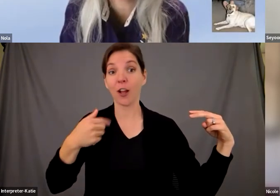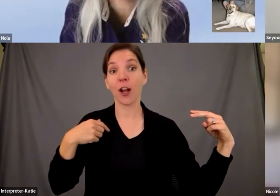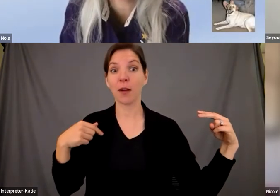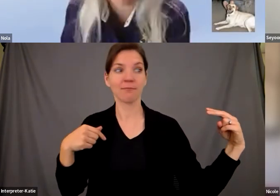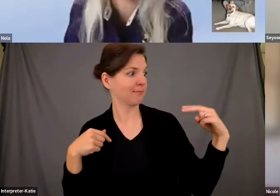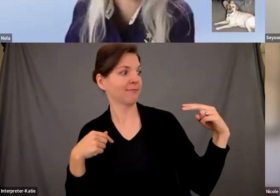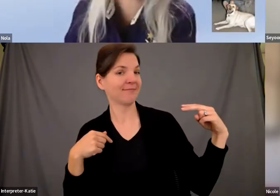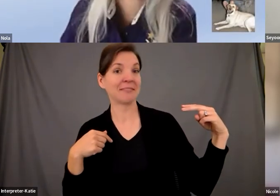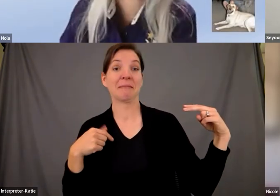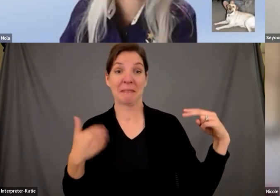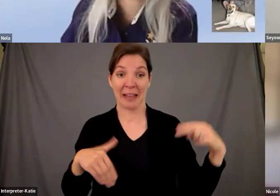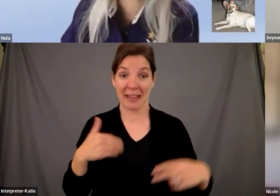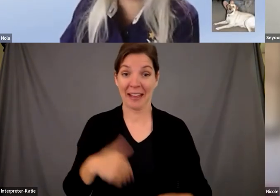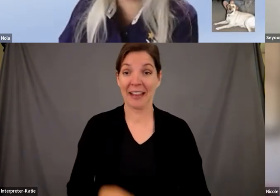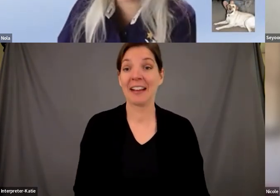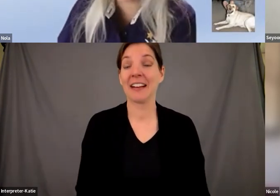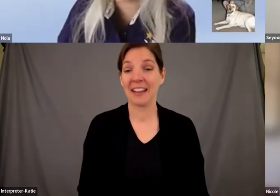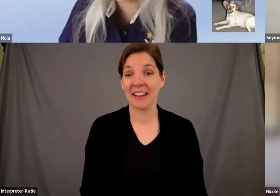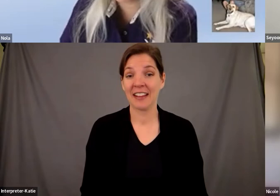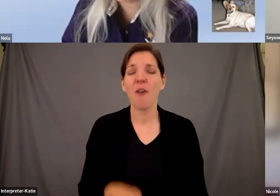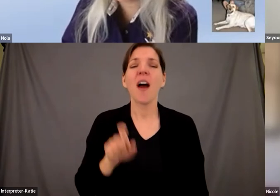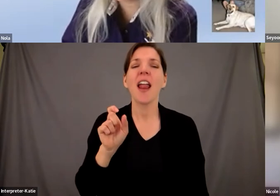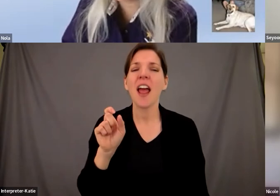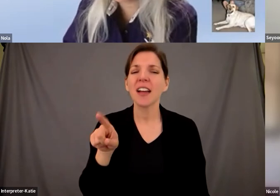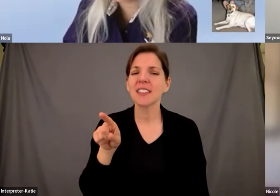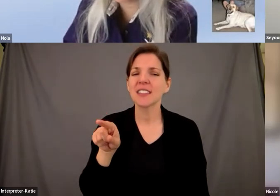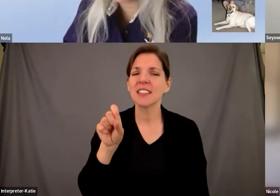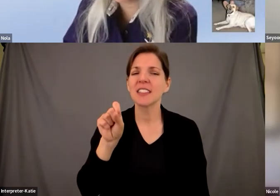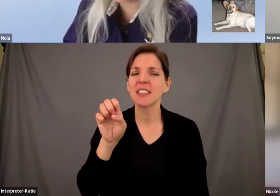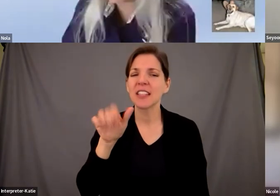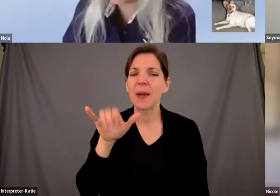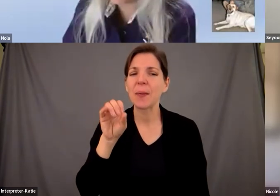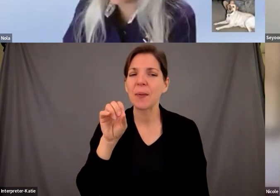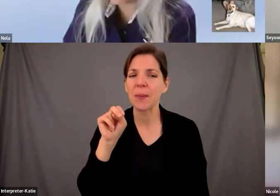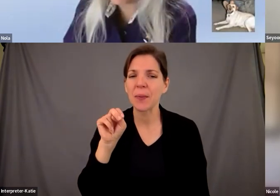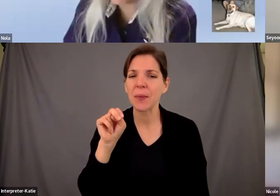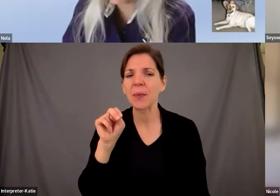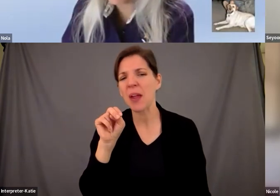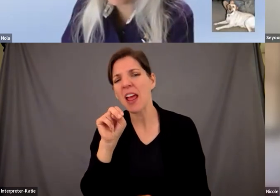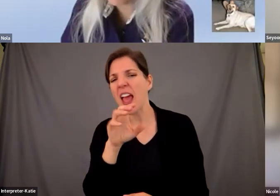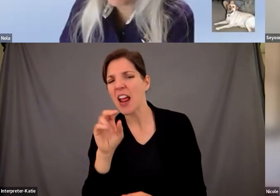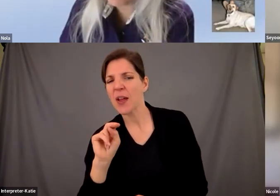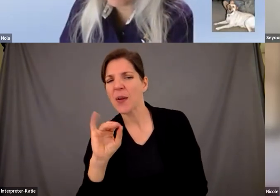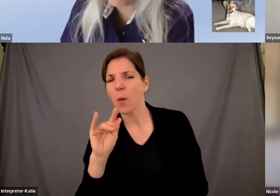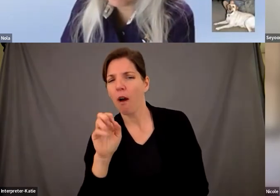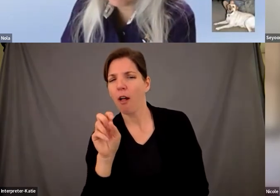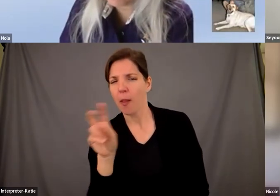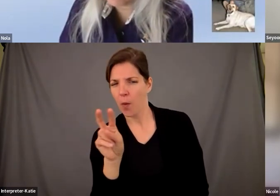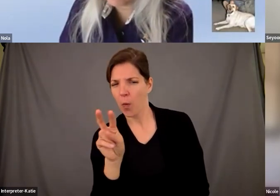um i also i was going to ask you say you about places and i was this is for you too nicole um the different